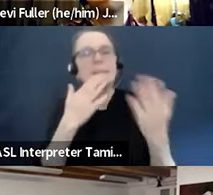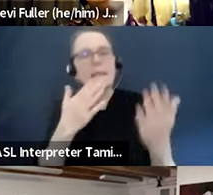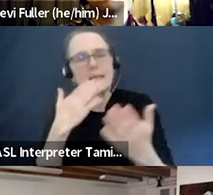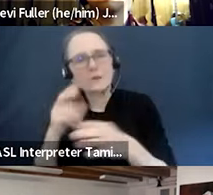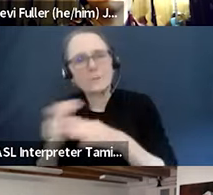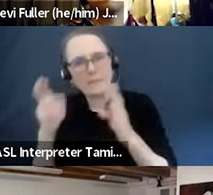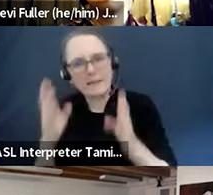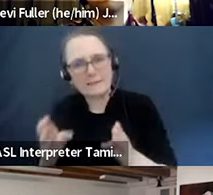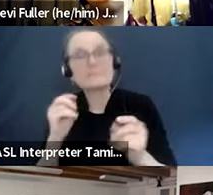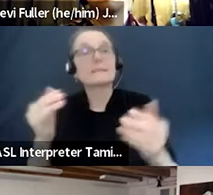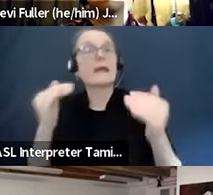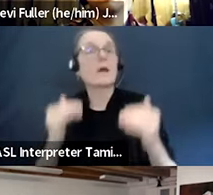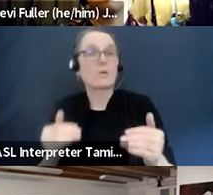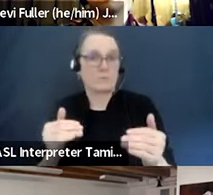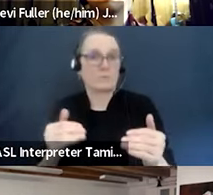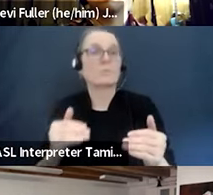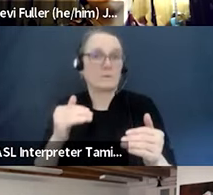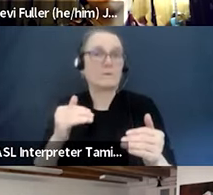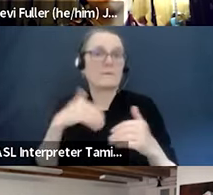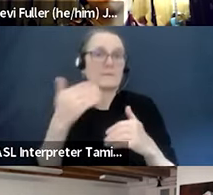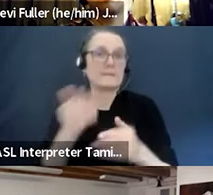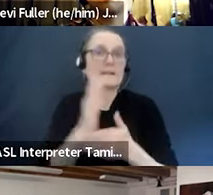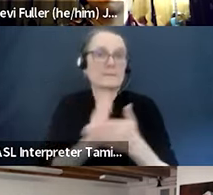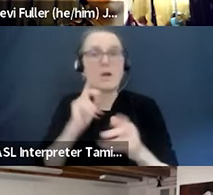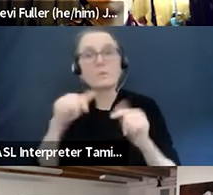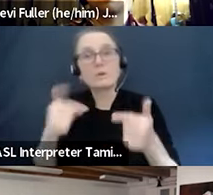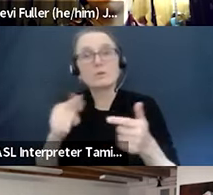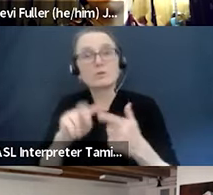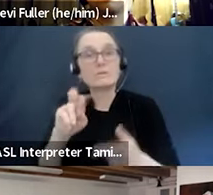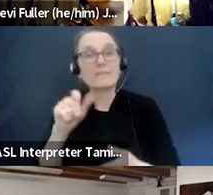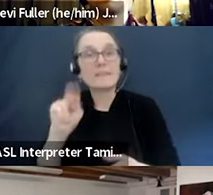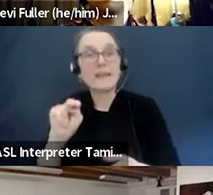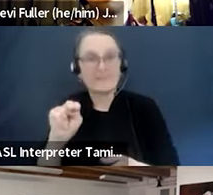who is going to talk with us a bit about next steps.